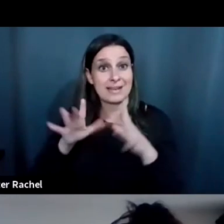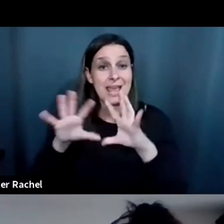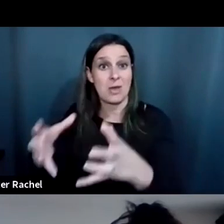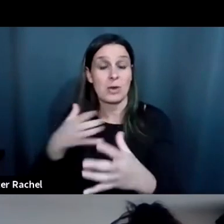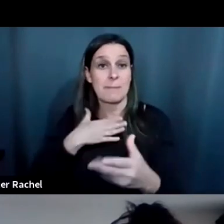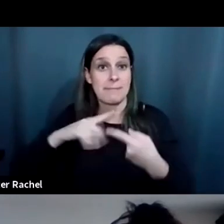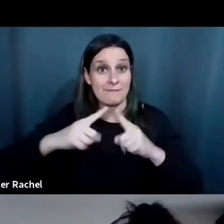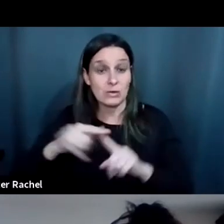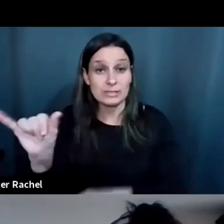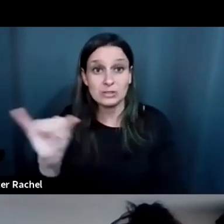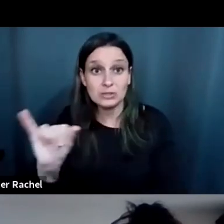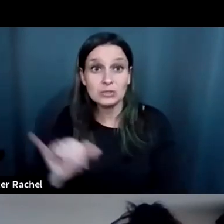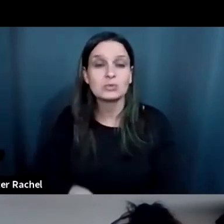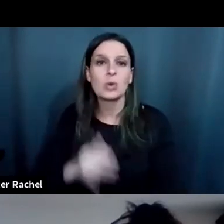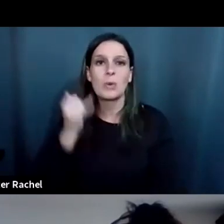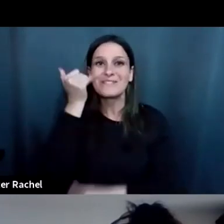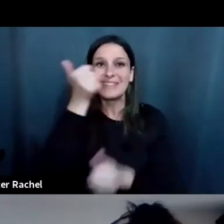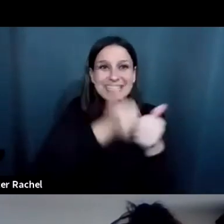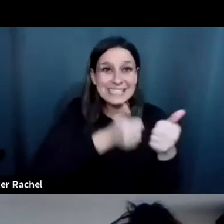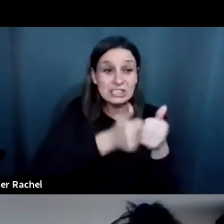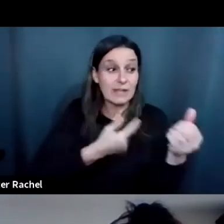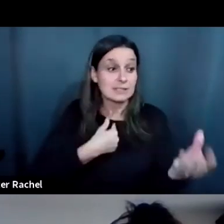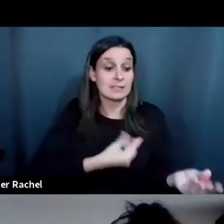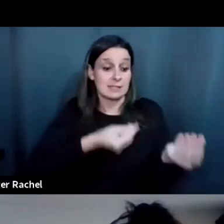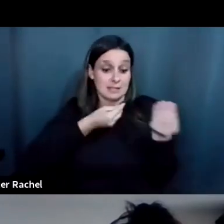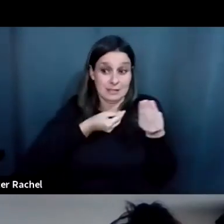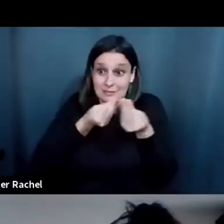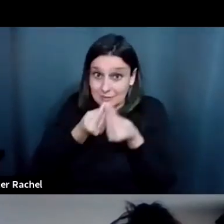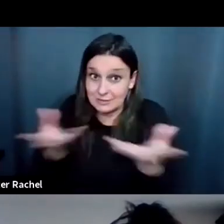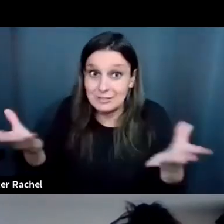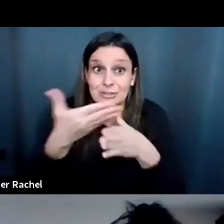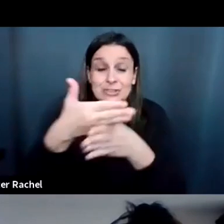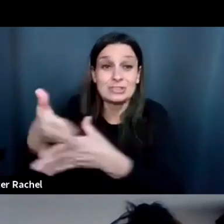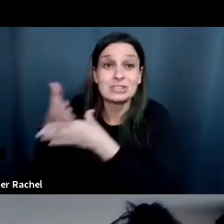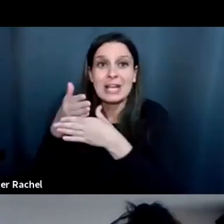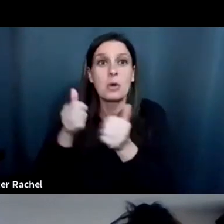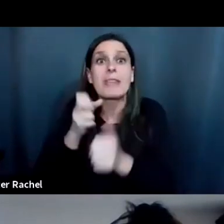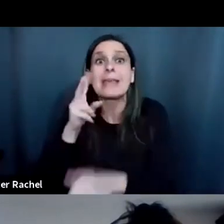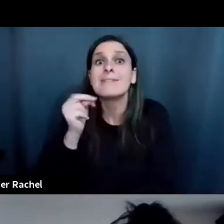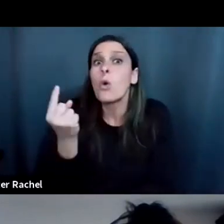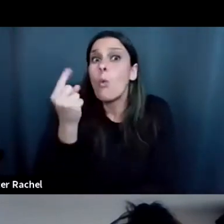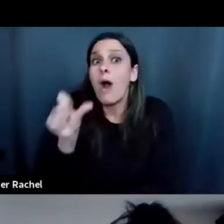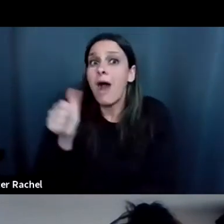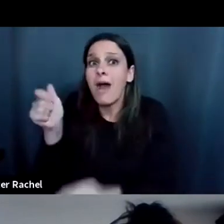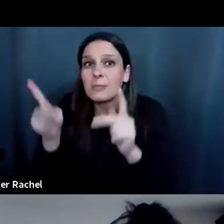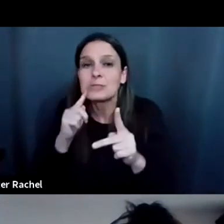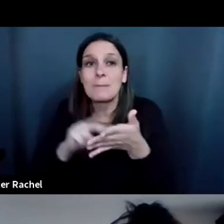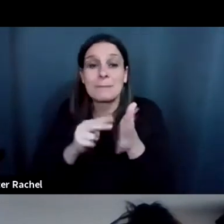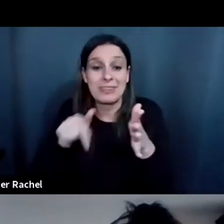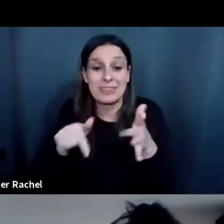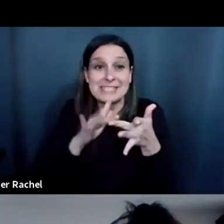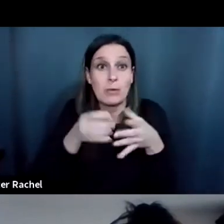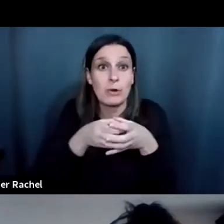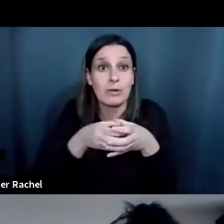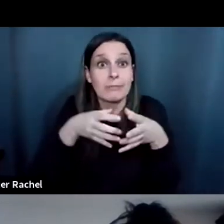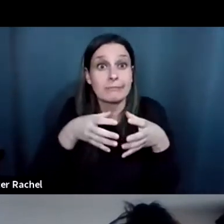my friends. So if each of us shares information with just one other person, we're building our network.